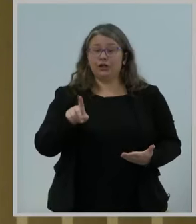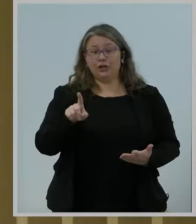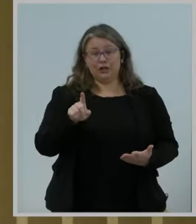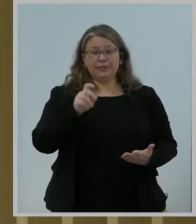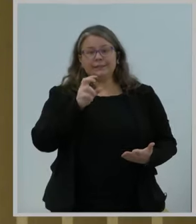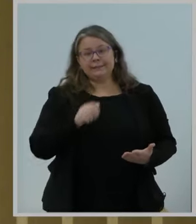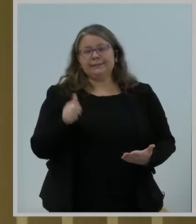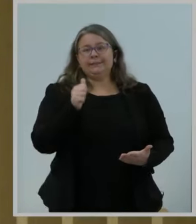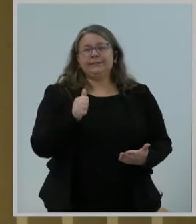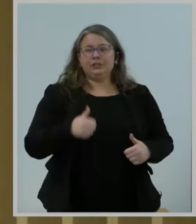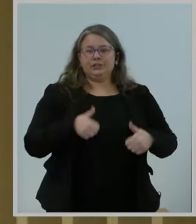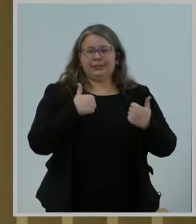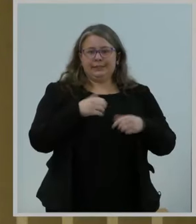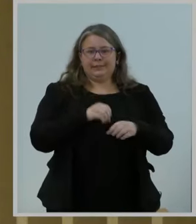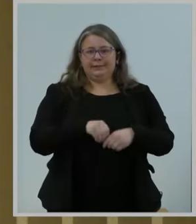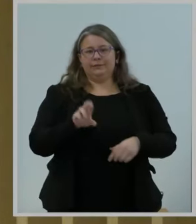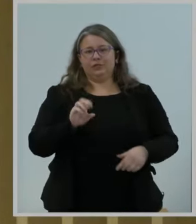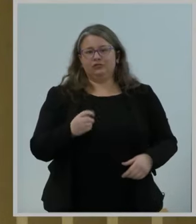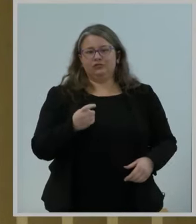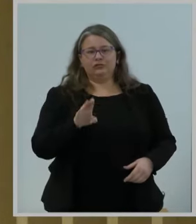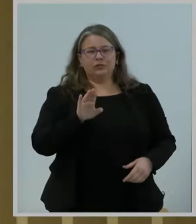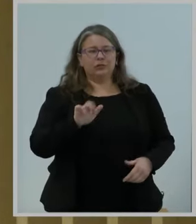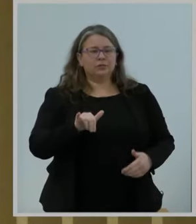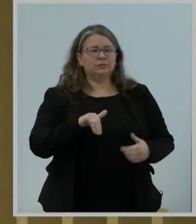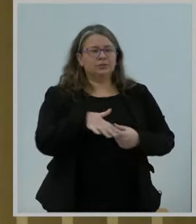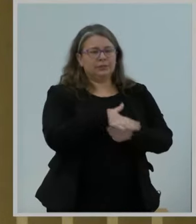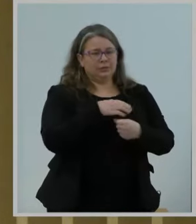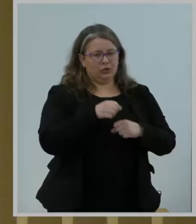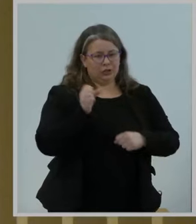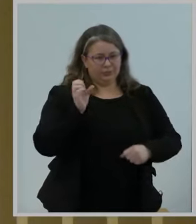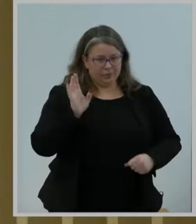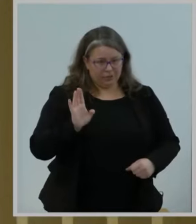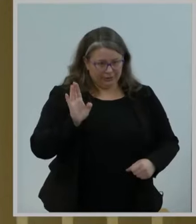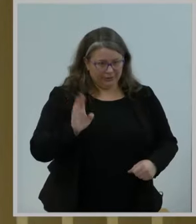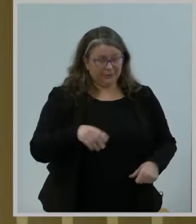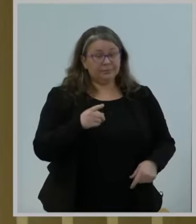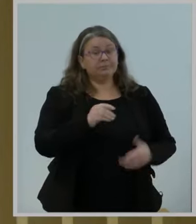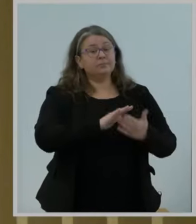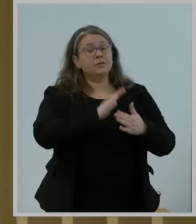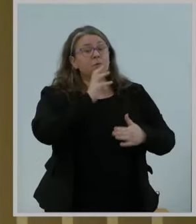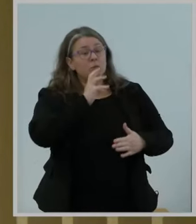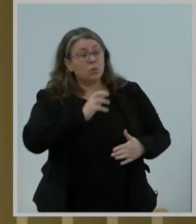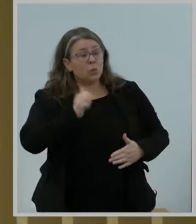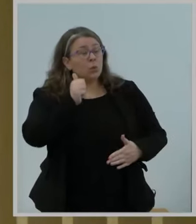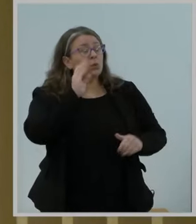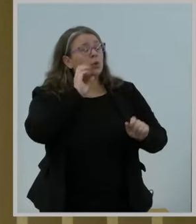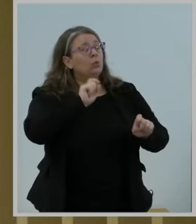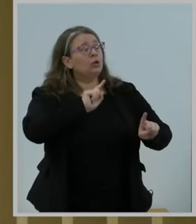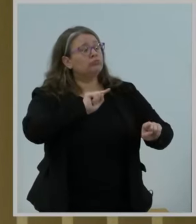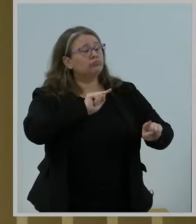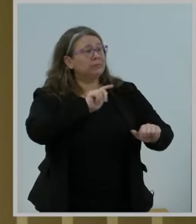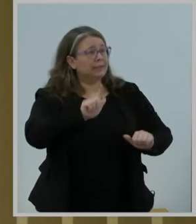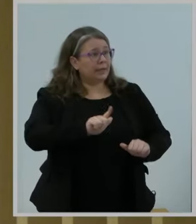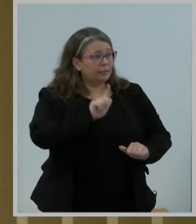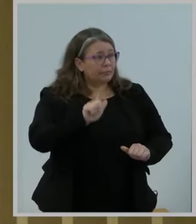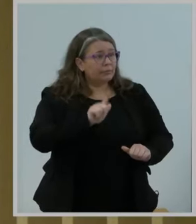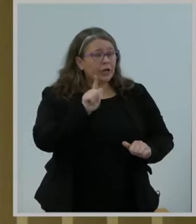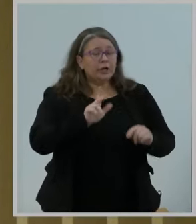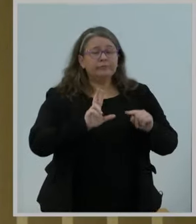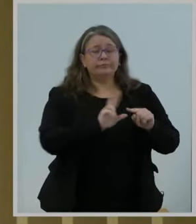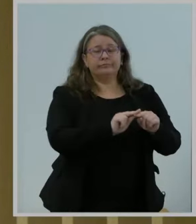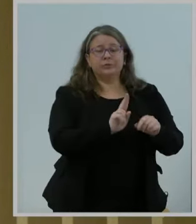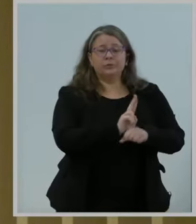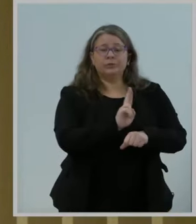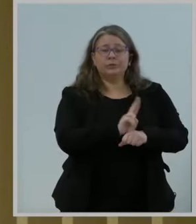visit the Grove Hall library there and use the computer until she ultimately got herself online through the library's tech goes